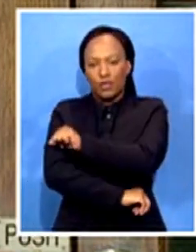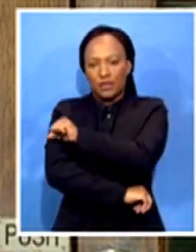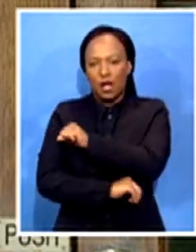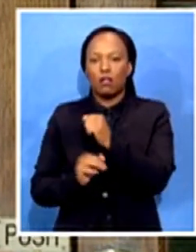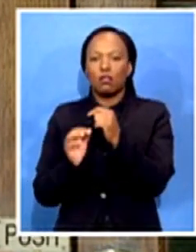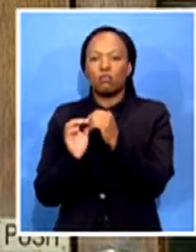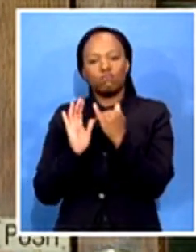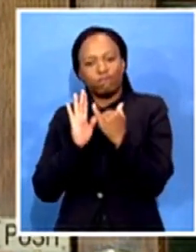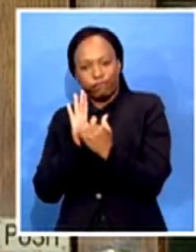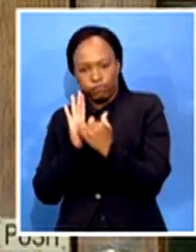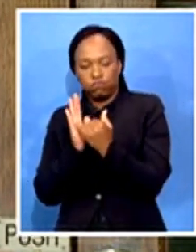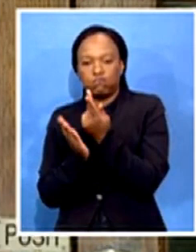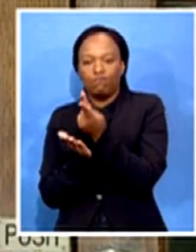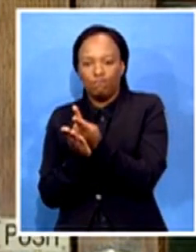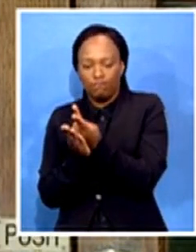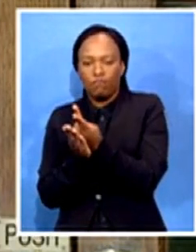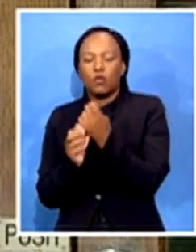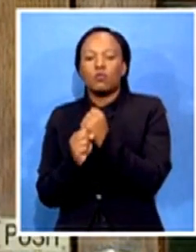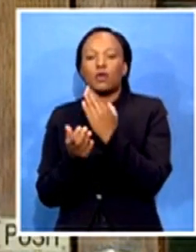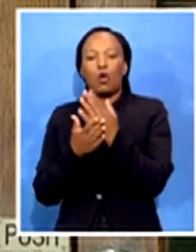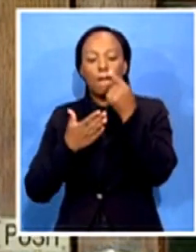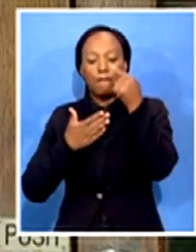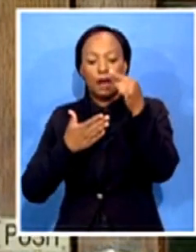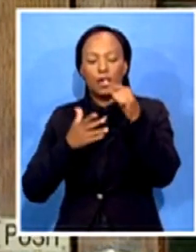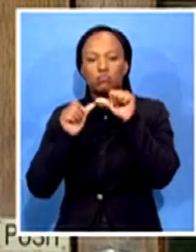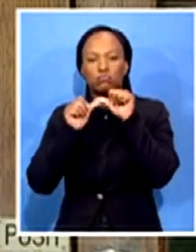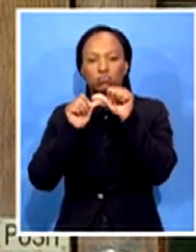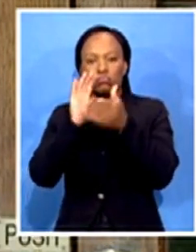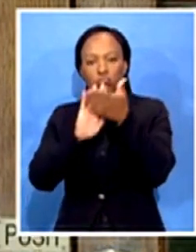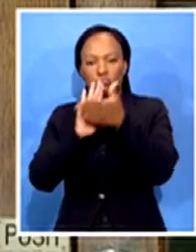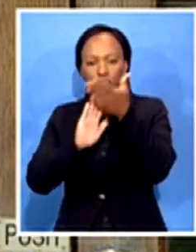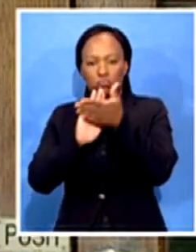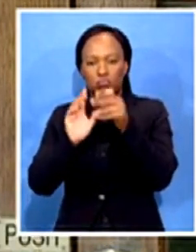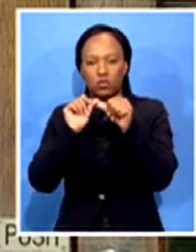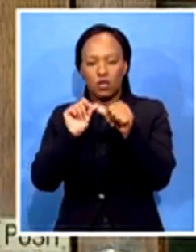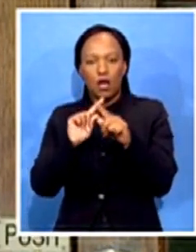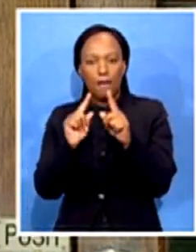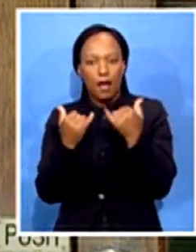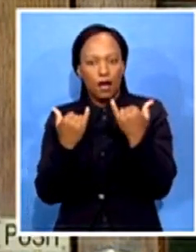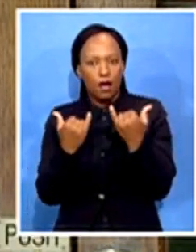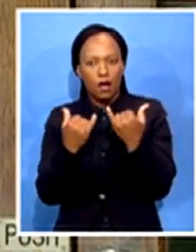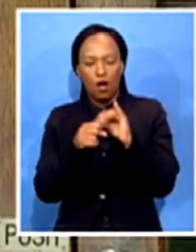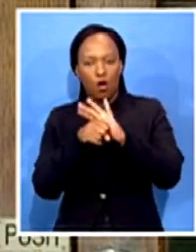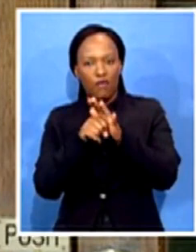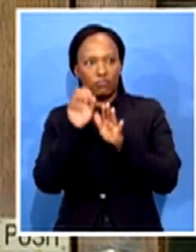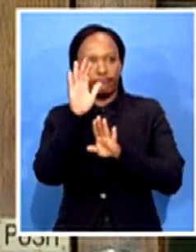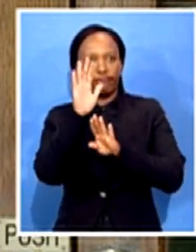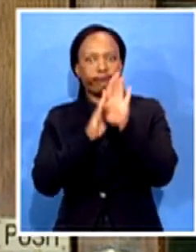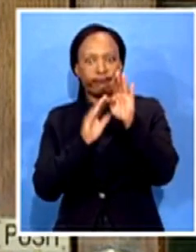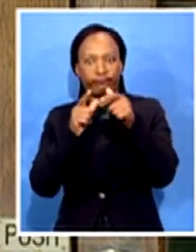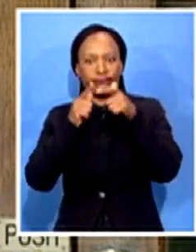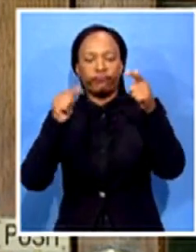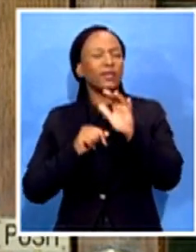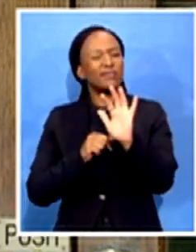smoothly. But fortunately, we have not experienced a surge in terms of marking, in our marking centres. All our marking centres